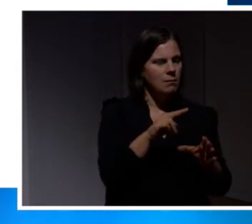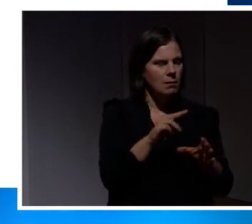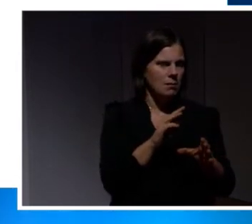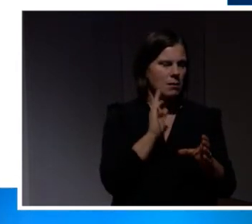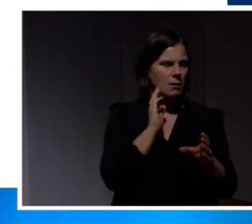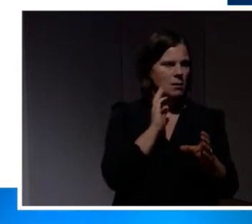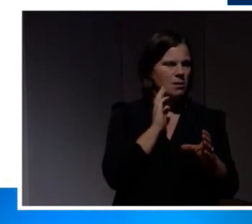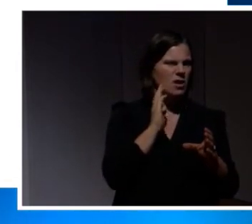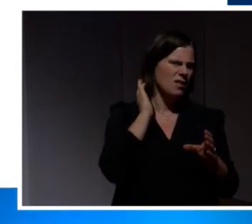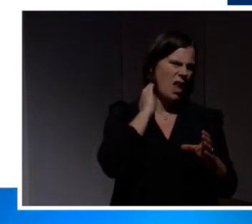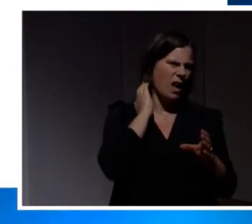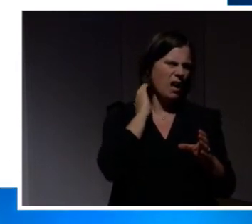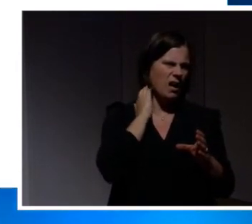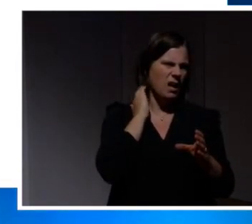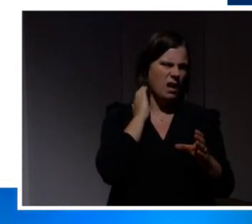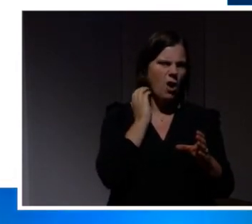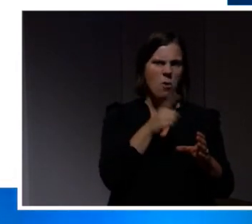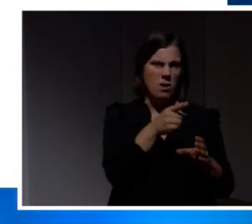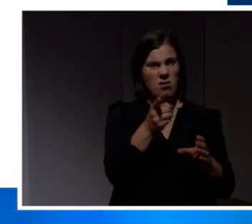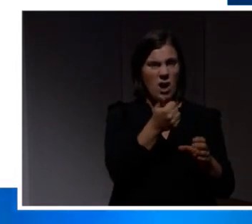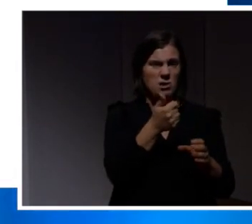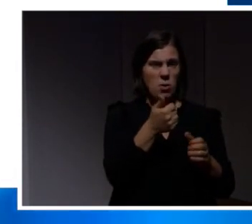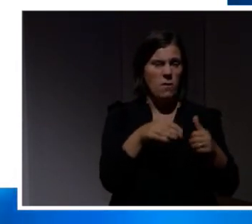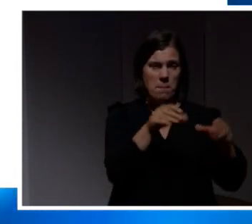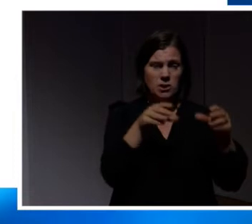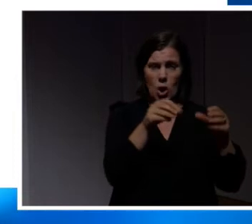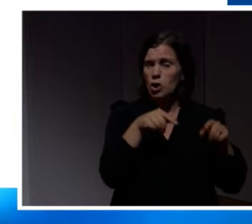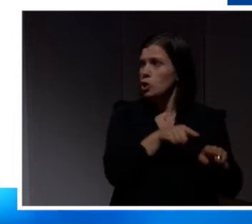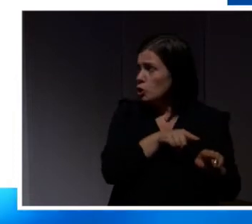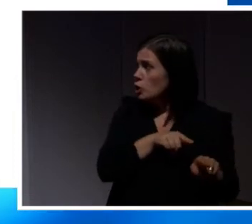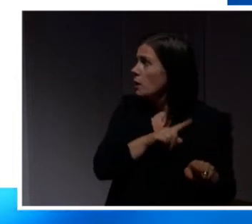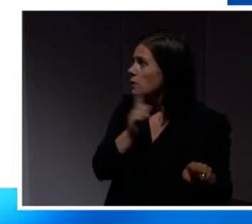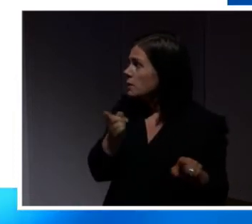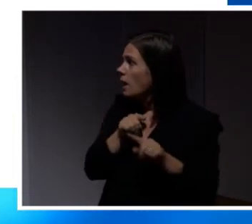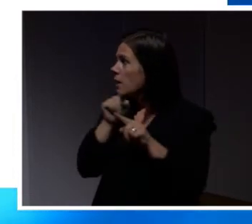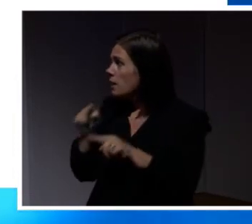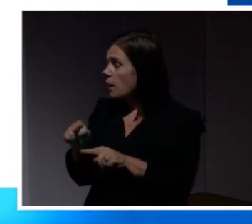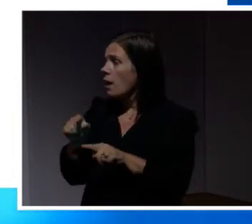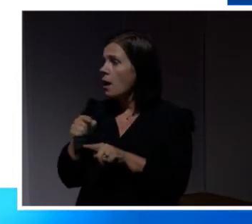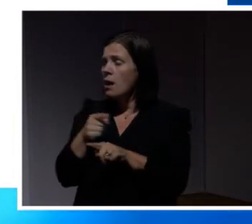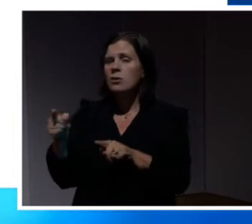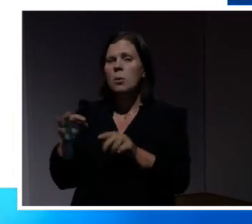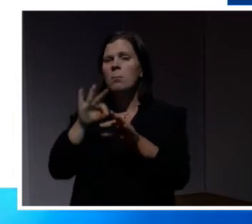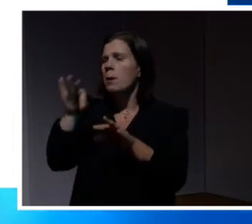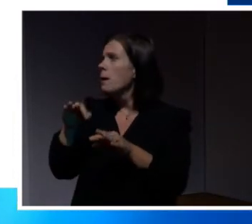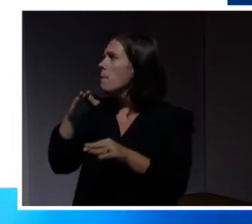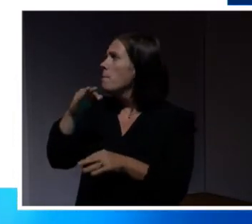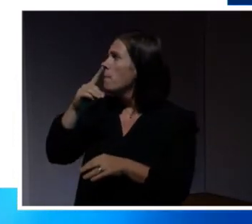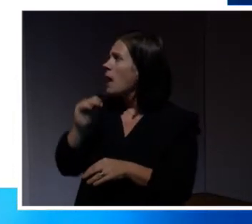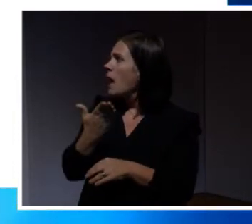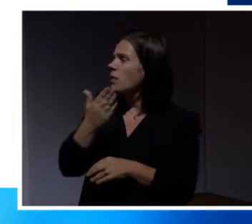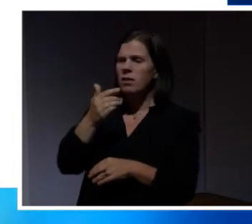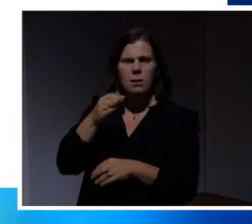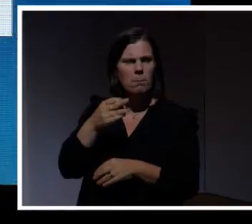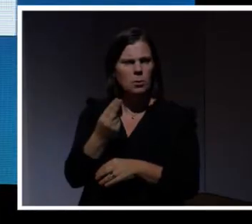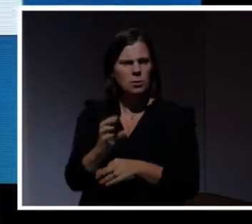people who maybe need a massage. I'm not quite sure. And some of the categories are quite bizarre. There's a few million people who they classify as platypus, so I